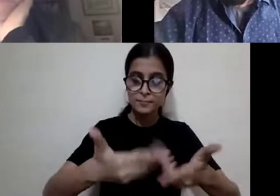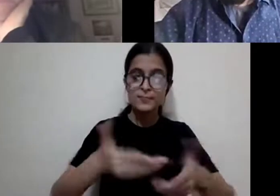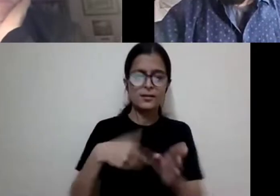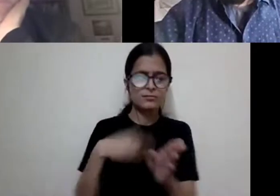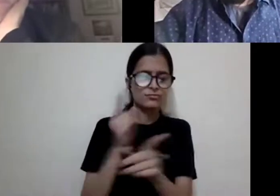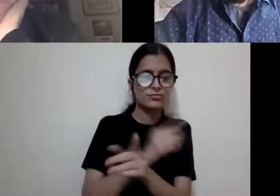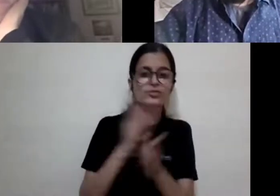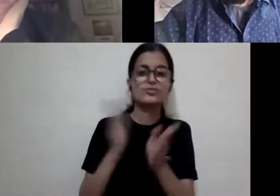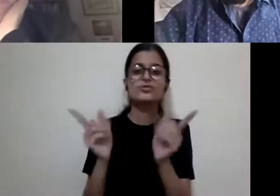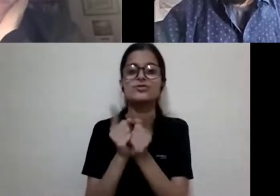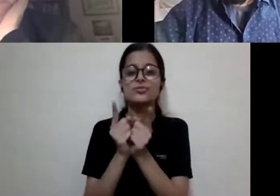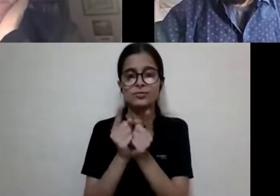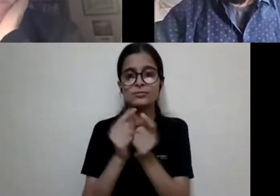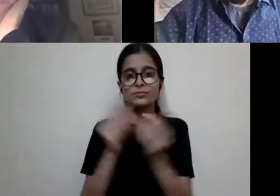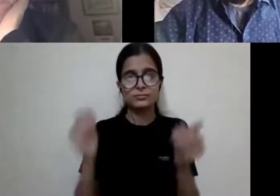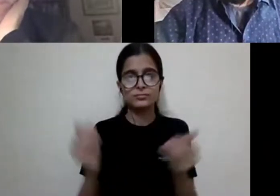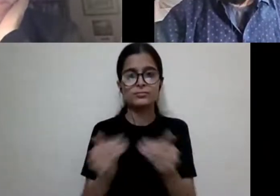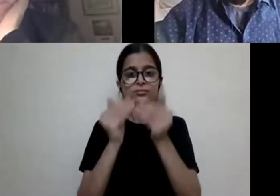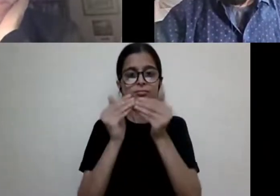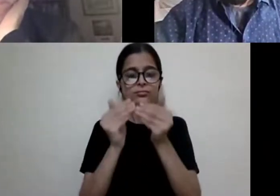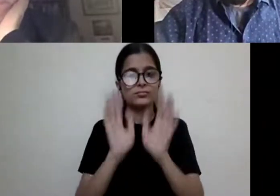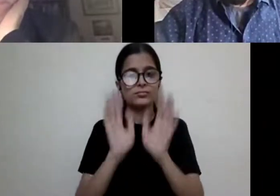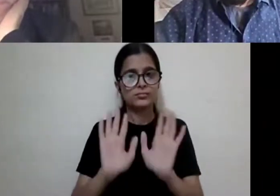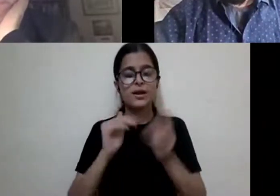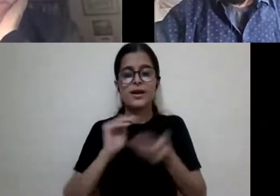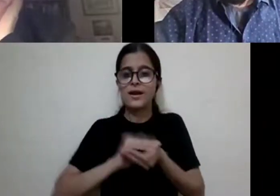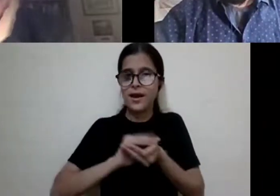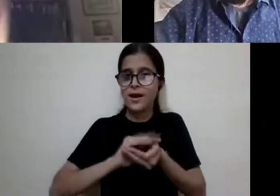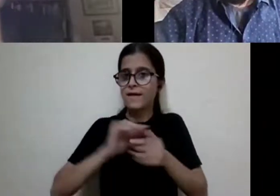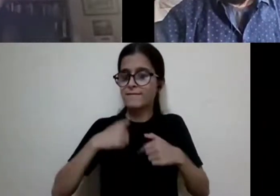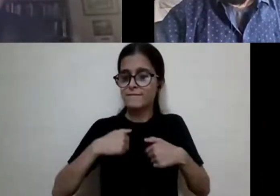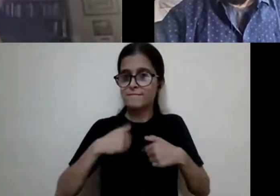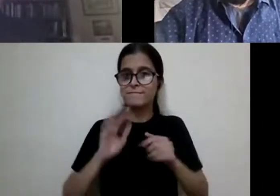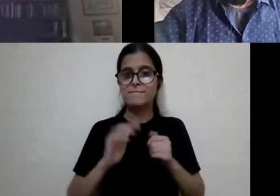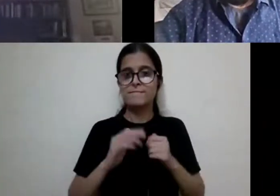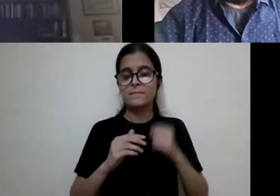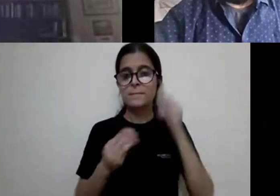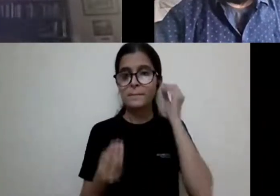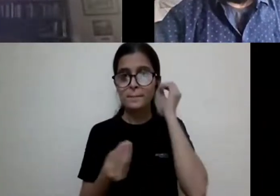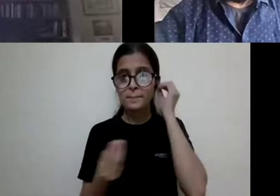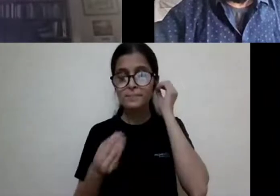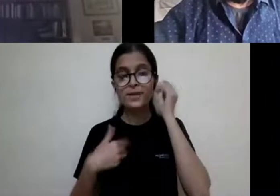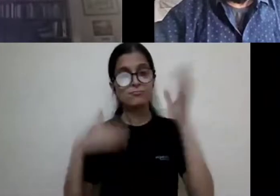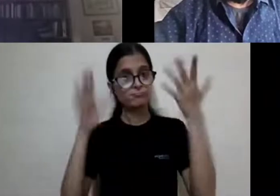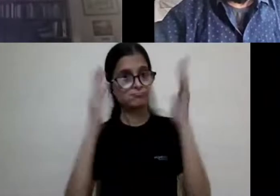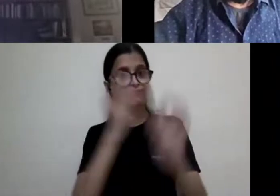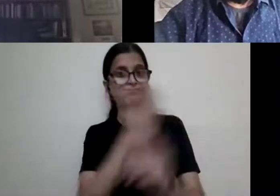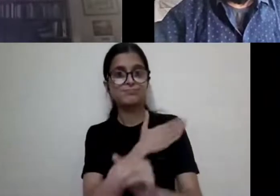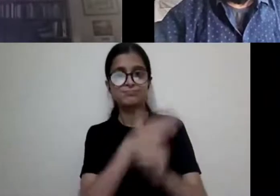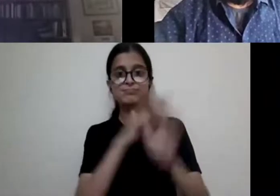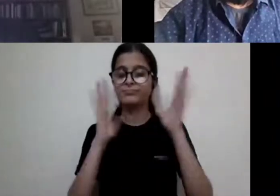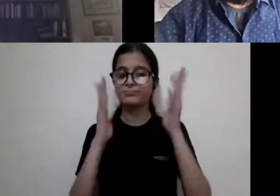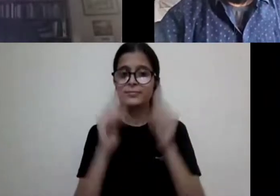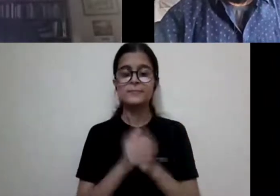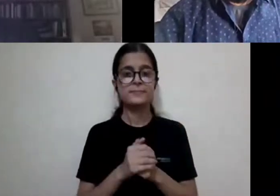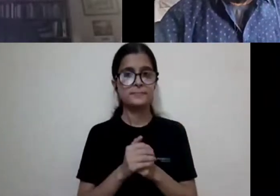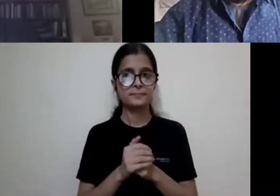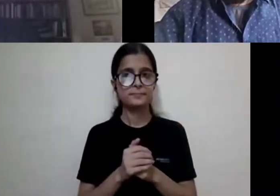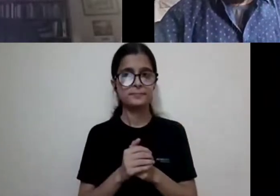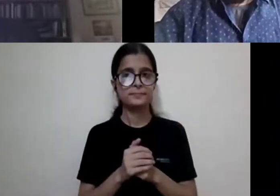short introduction that I have very unwittingly and very brazenly ripped off of the internet.